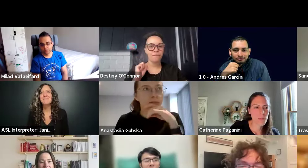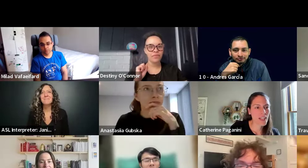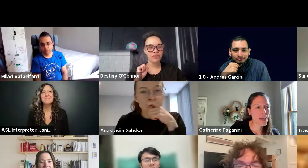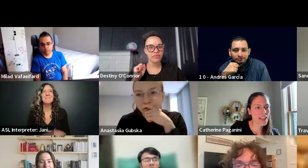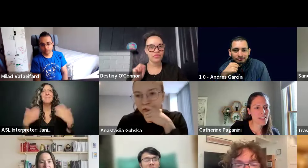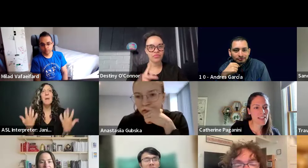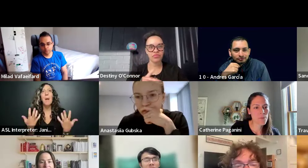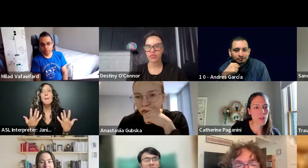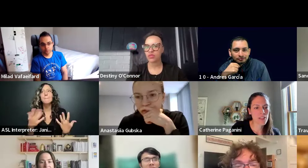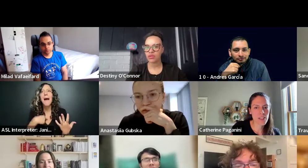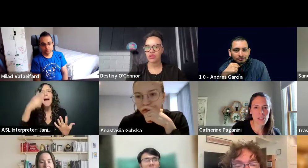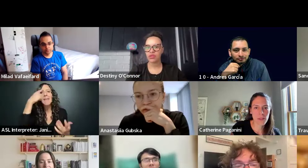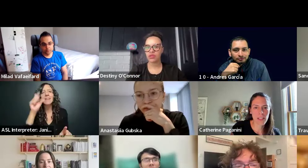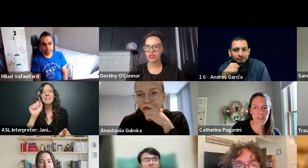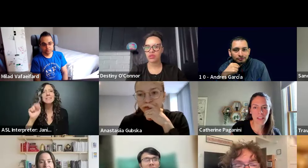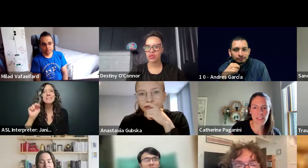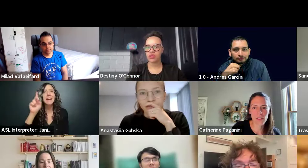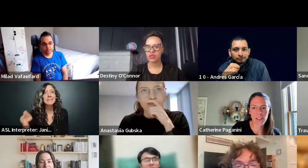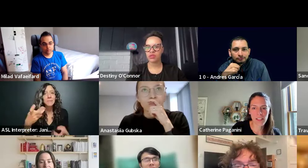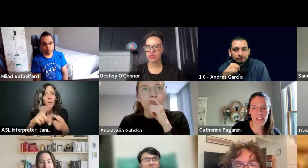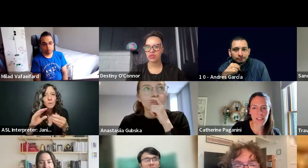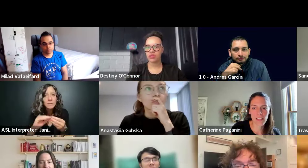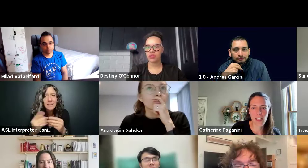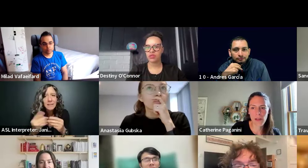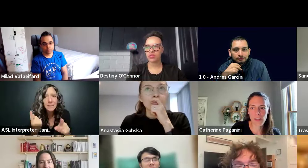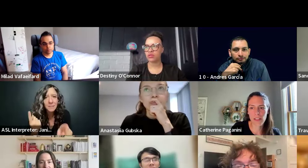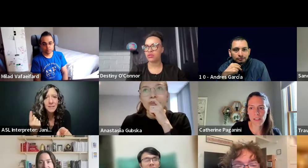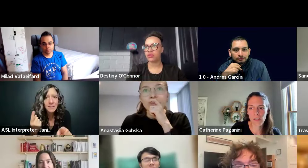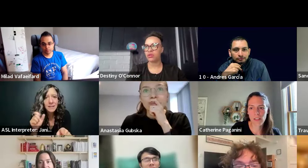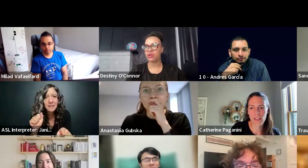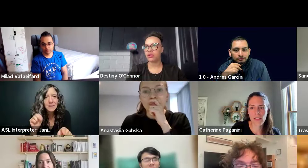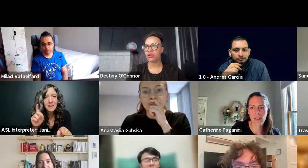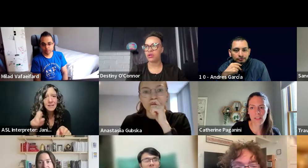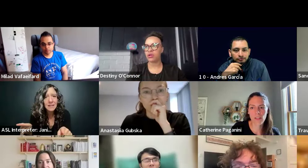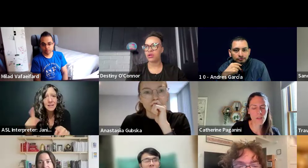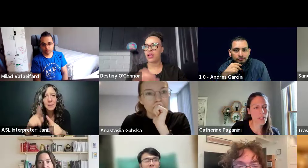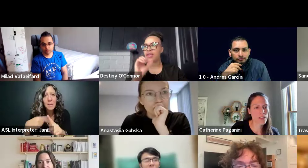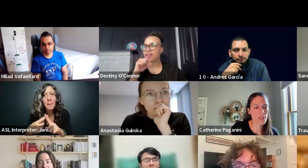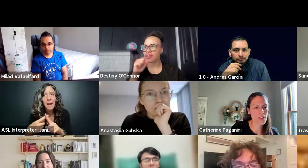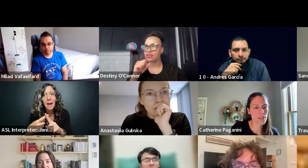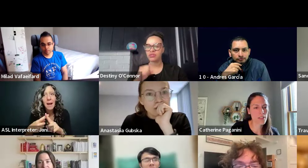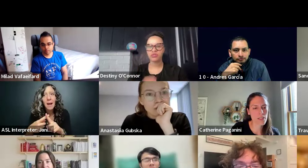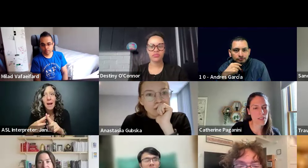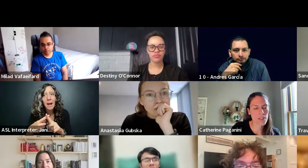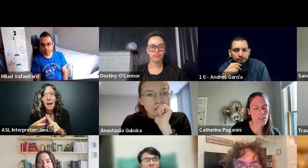Um, and then I think Sandeep wanted to say something, at least on the, about the SIG Contraband.